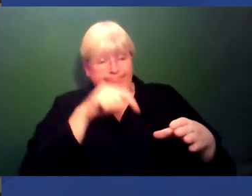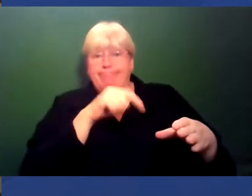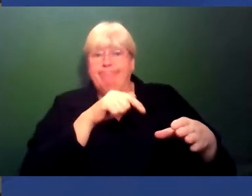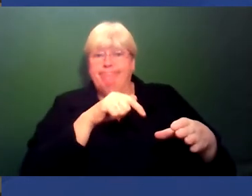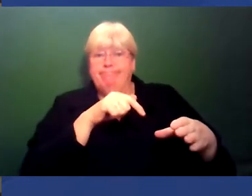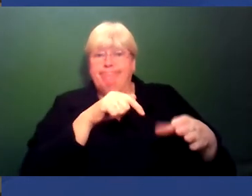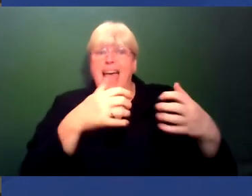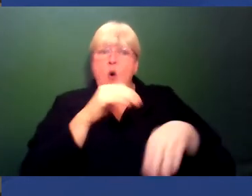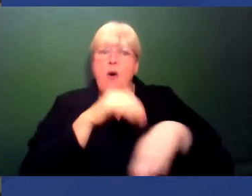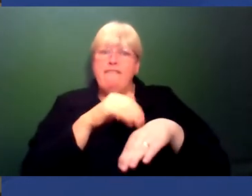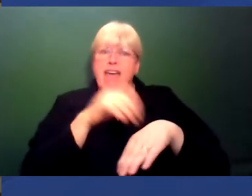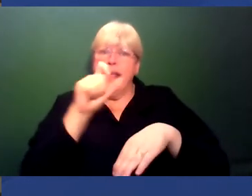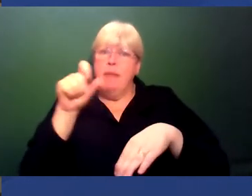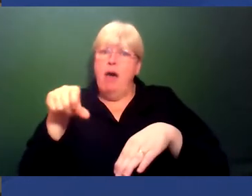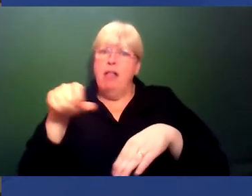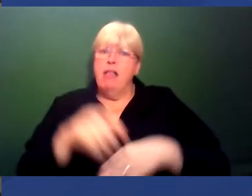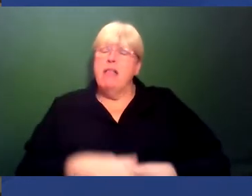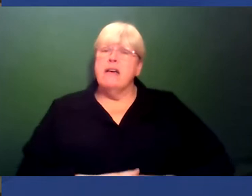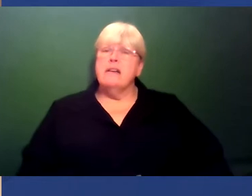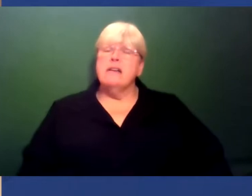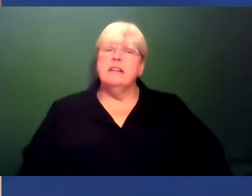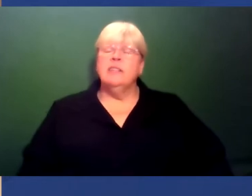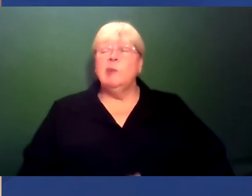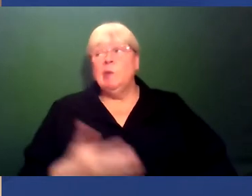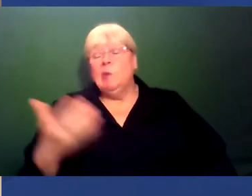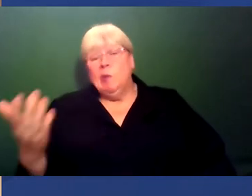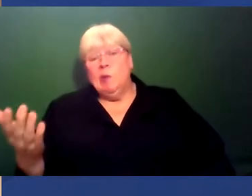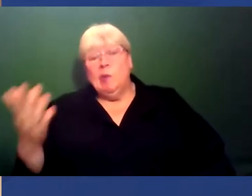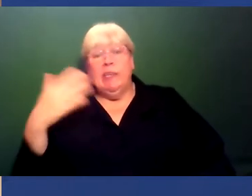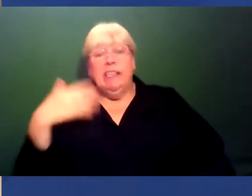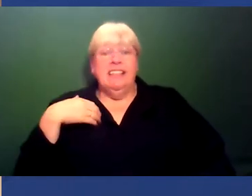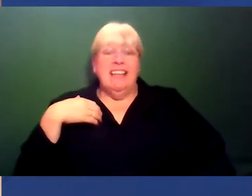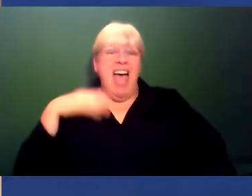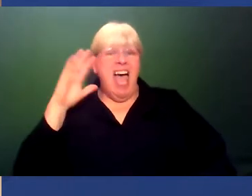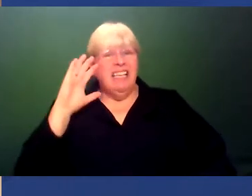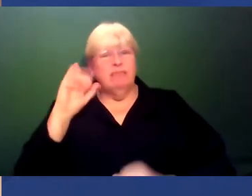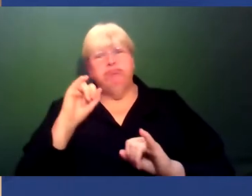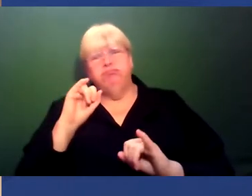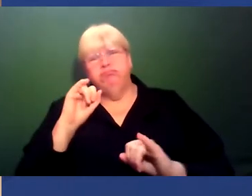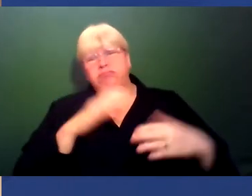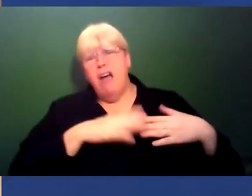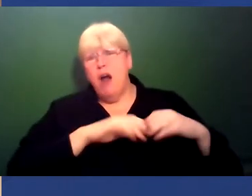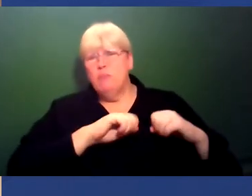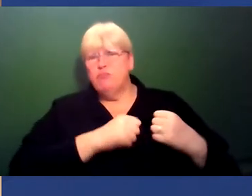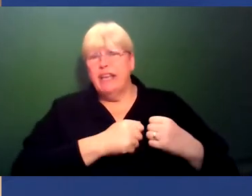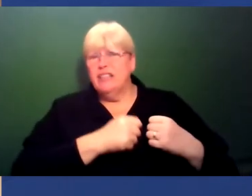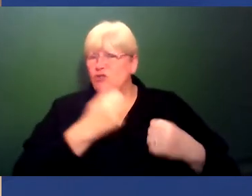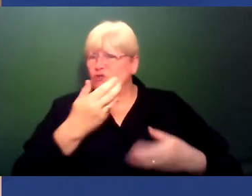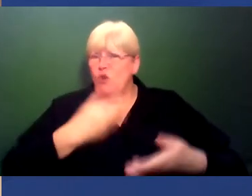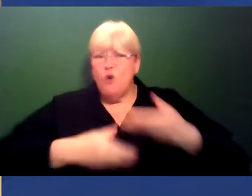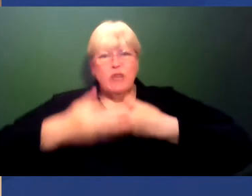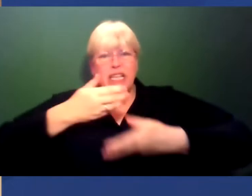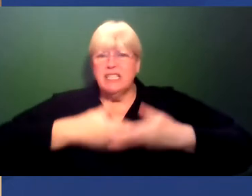it affect people, do you think? Yeah, you hear very heartbreaking stories. And I would, again, admit here